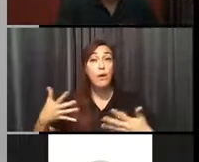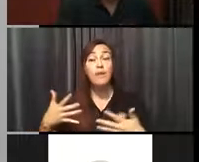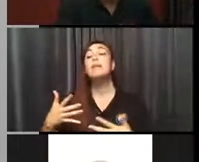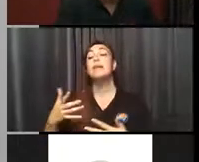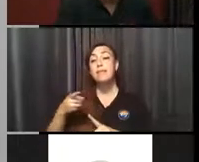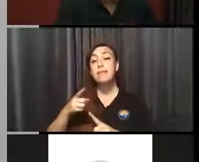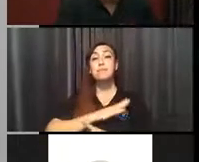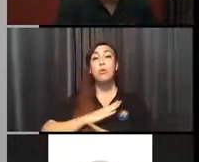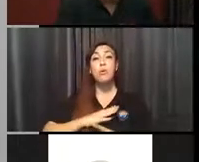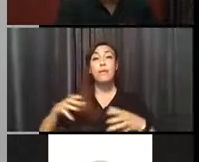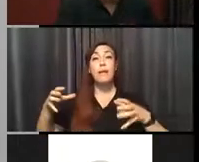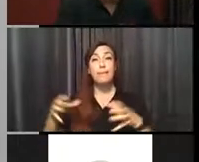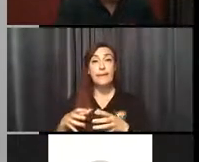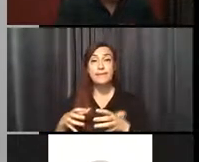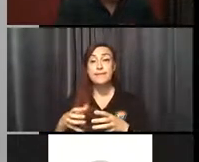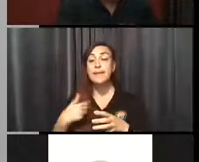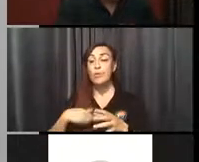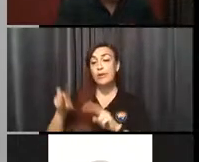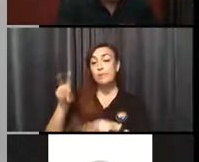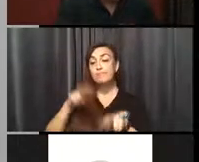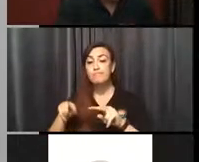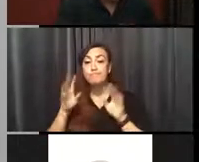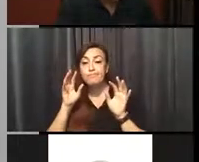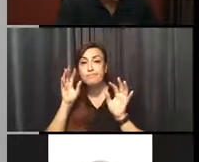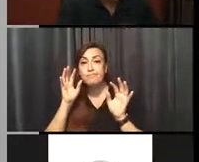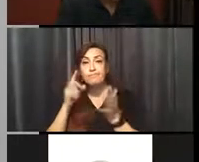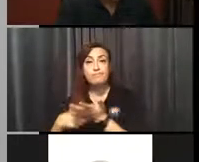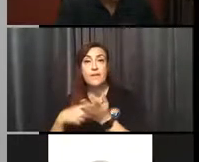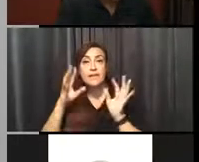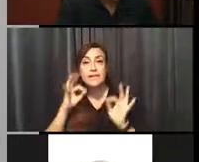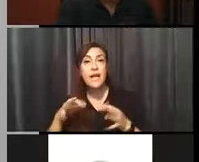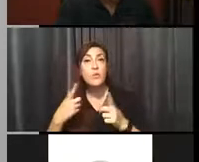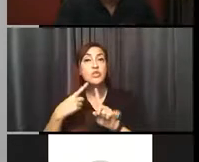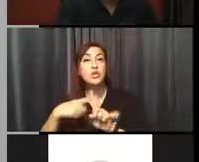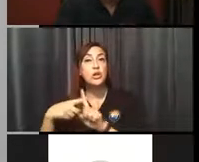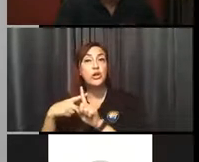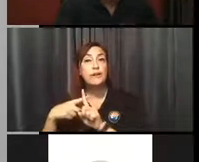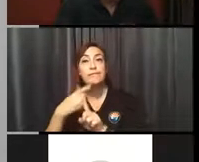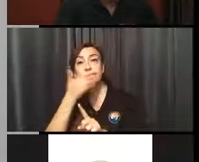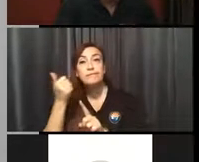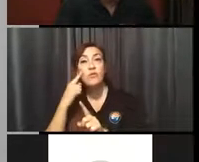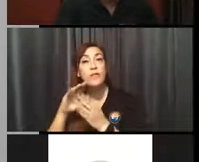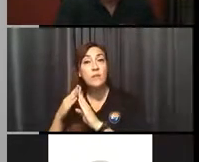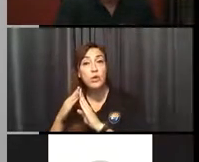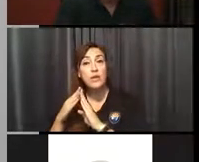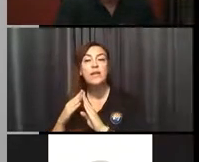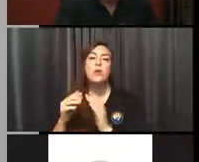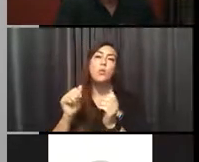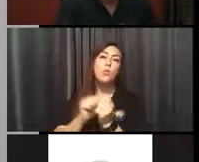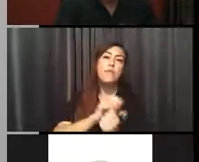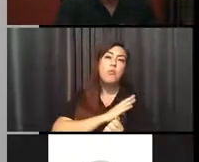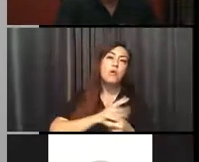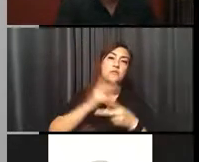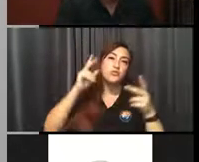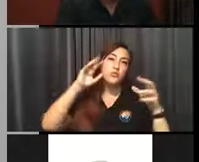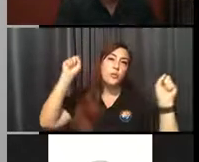meets and we decide what is good for the community, along with the Board of Supervisors, as far as